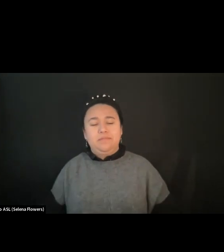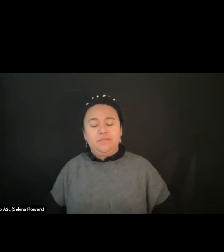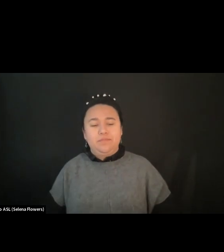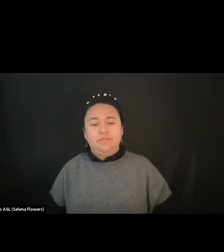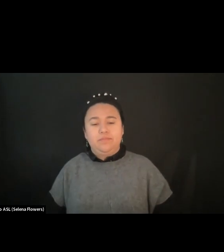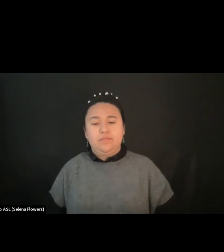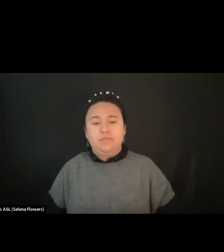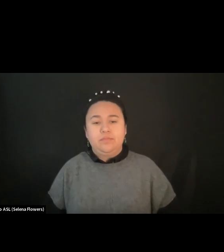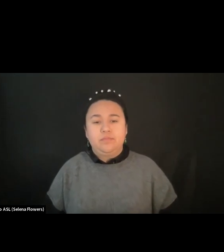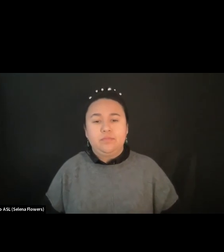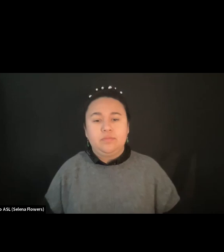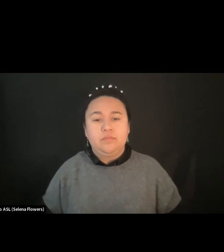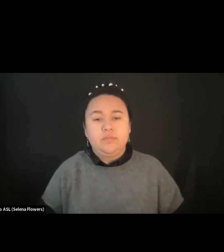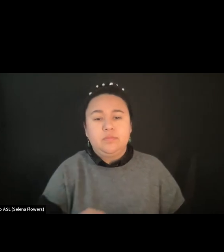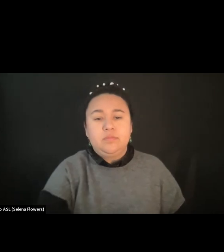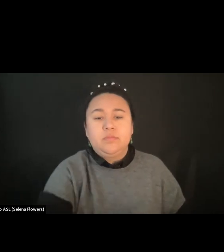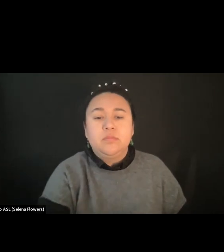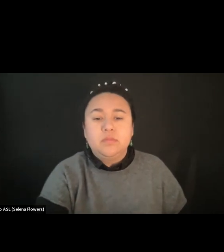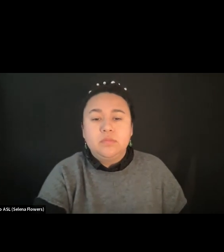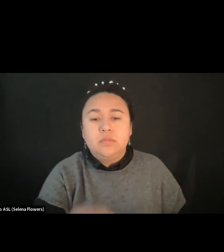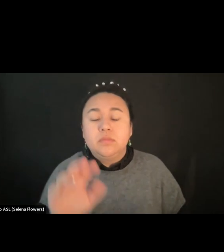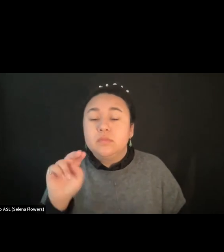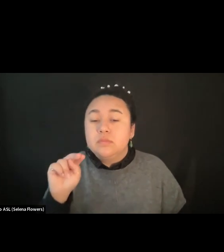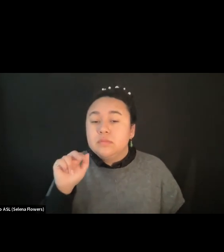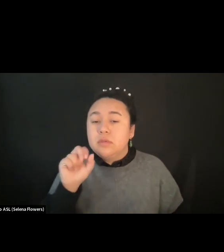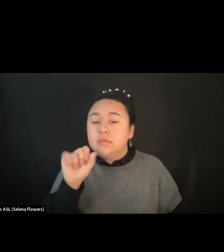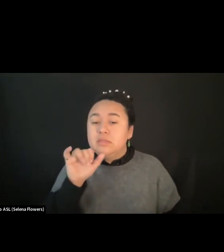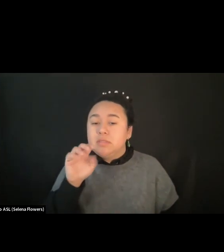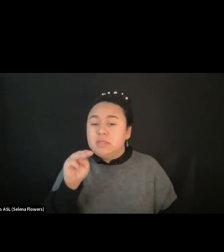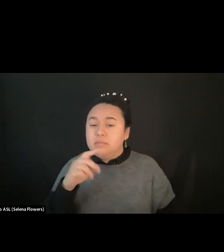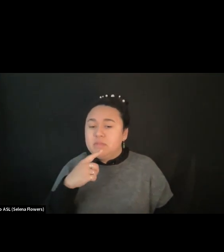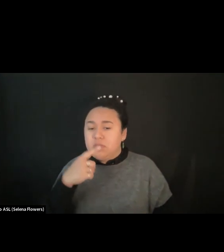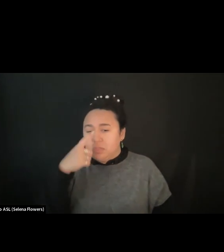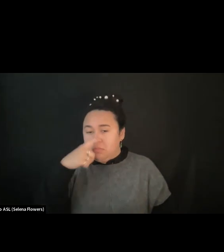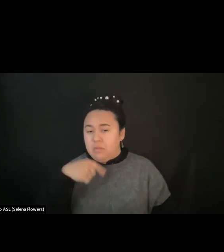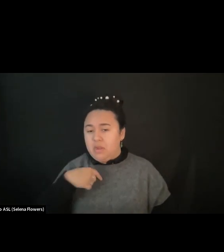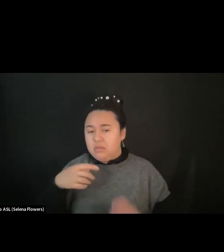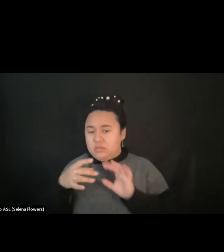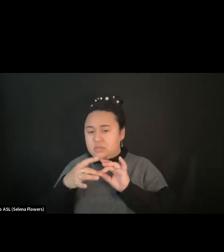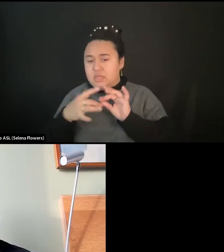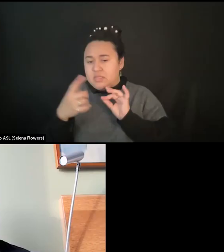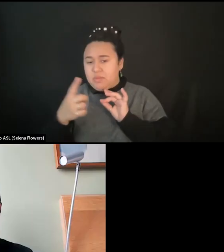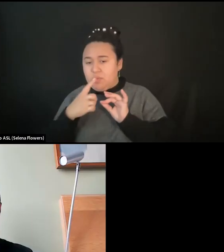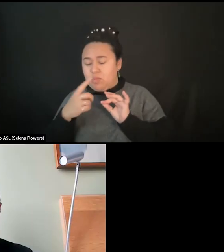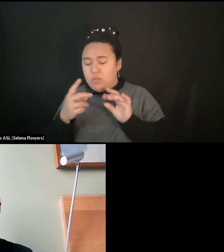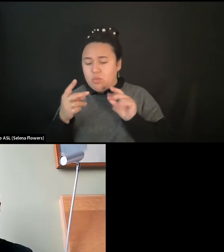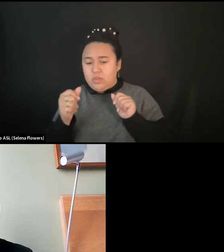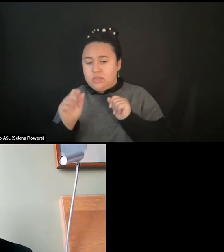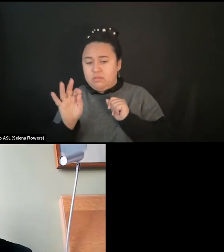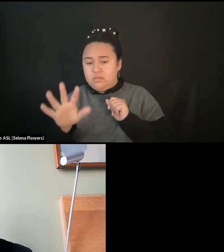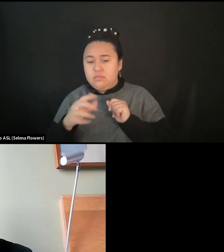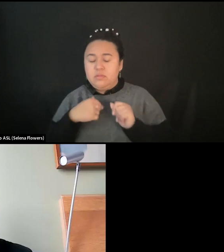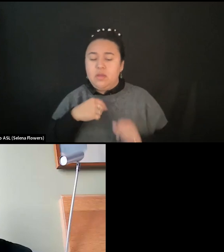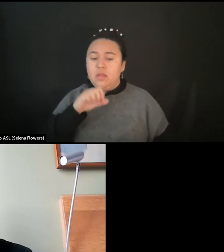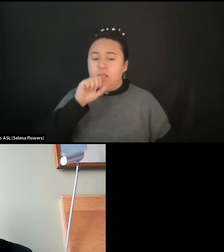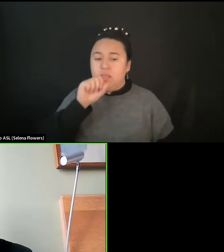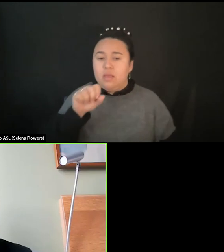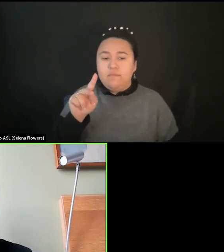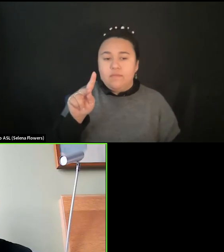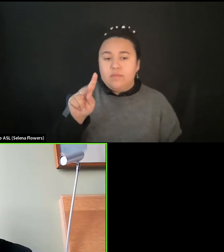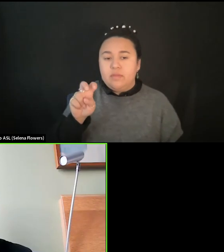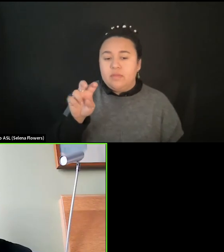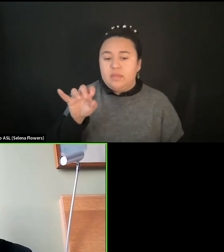Thank you. Can I, if you don't mind, can I, can I say quickly one thing? Yes. I really loved when Kayvon